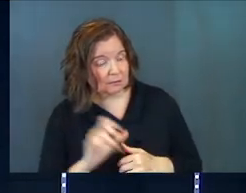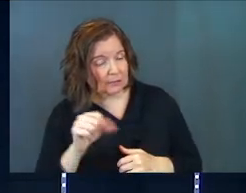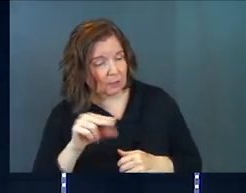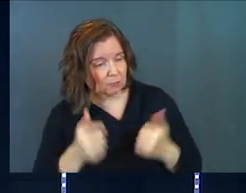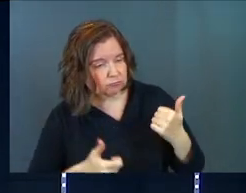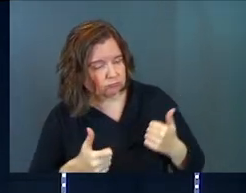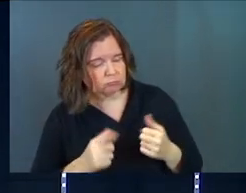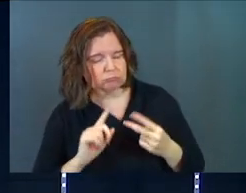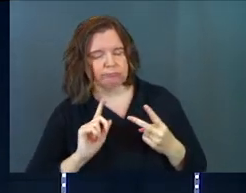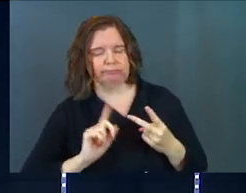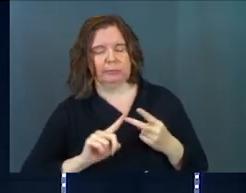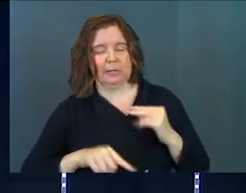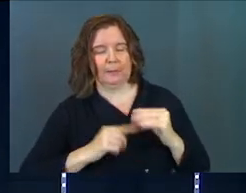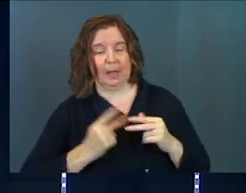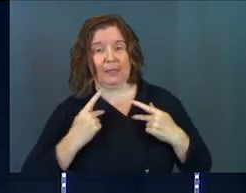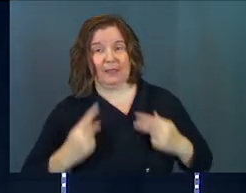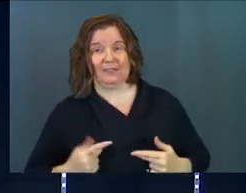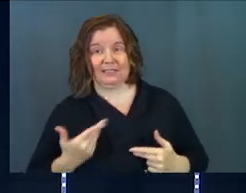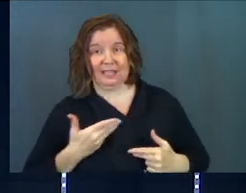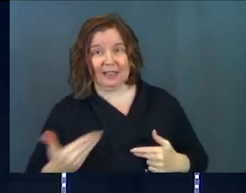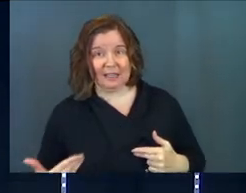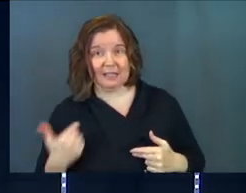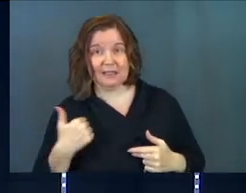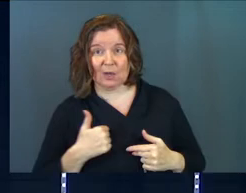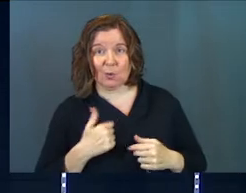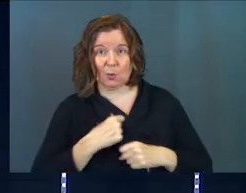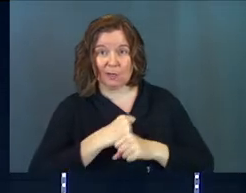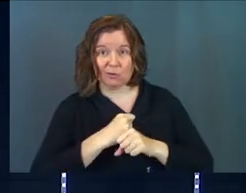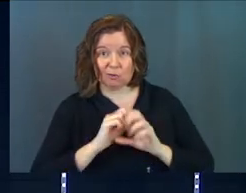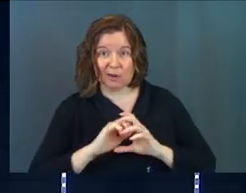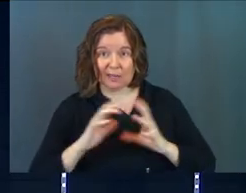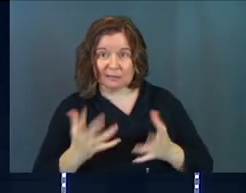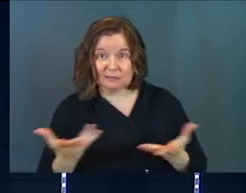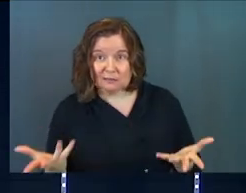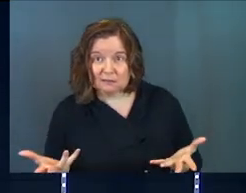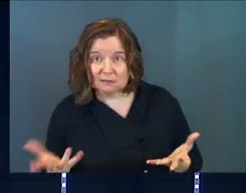Is this all about the physical things that we create?